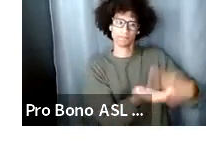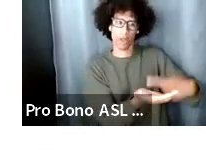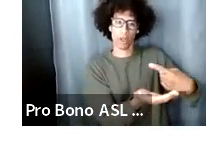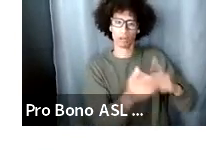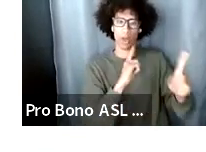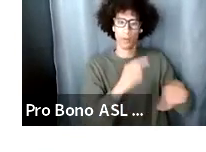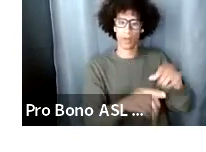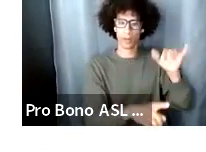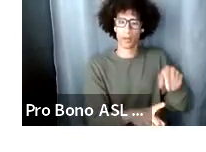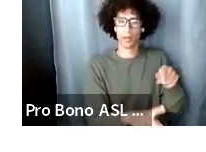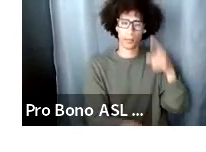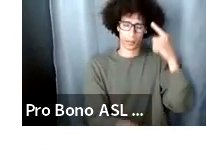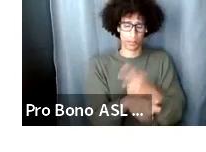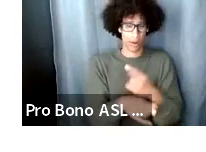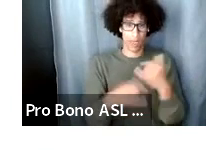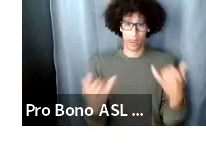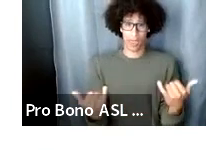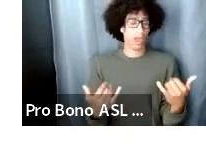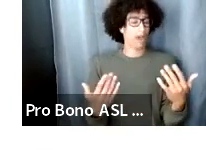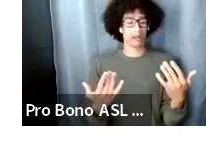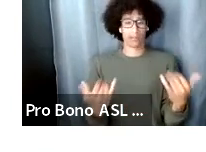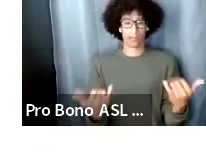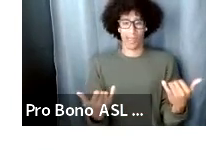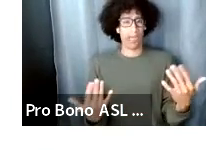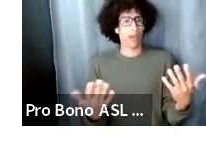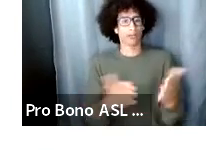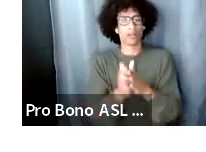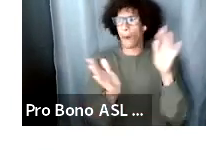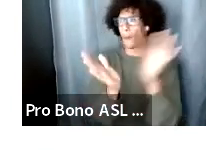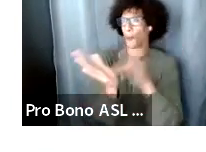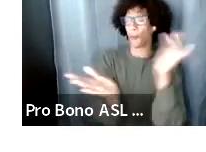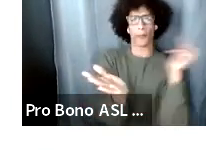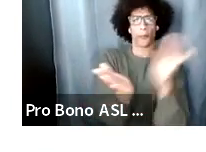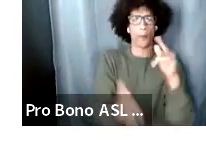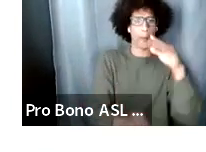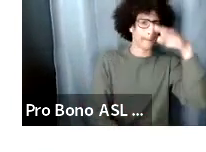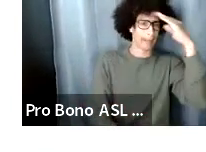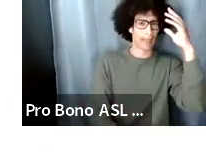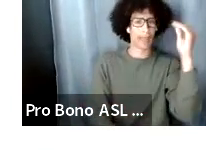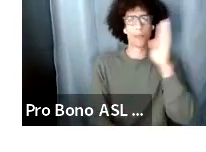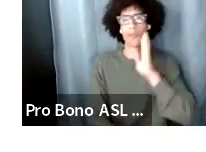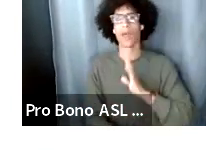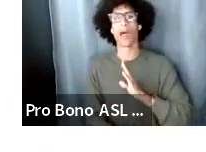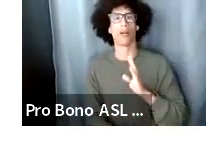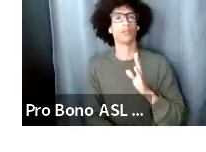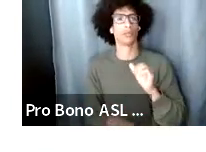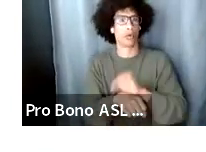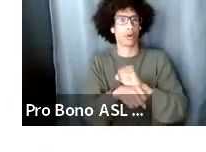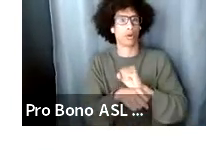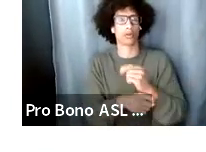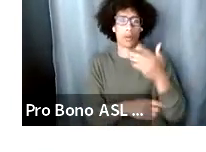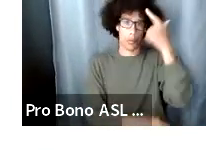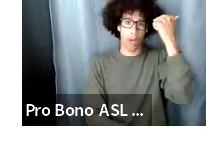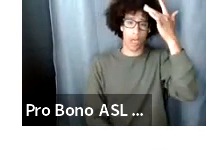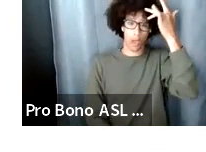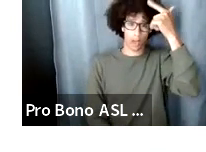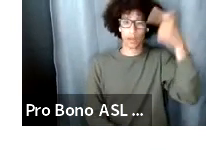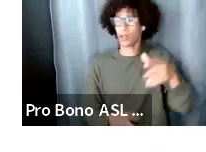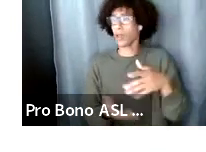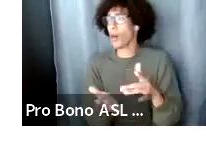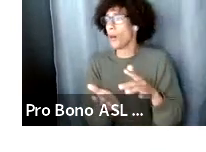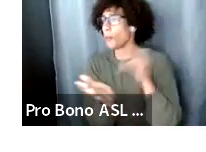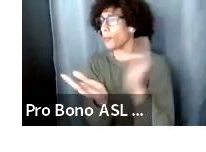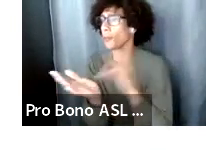now is the time to exploit black and brown work all day every day because it looks good in their grants it looks good in their funding so just because